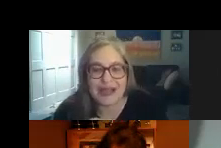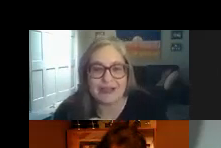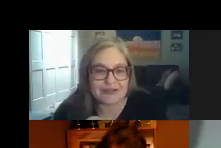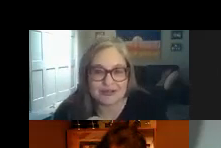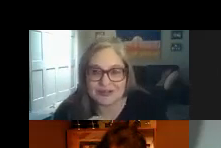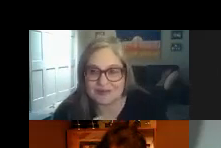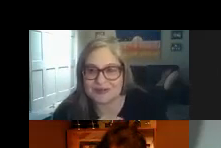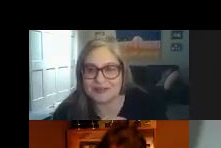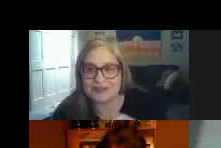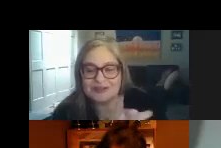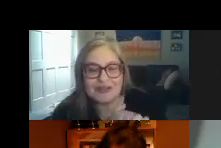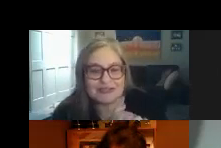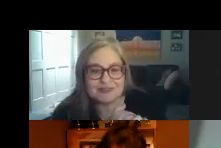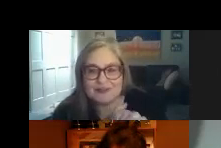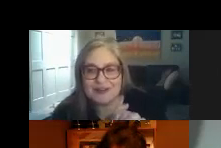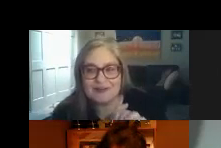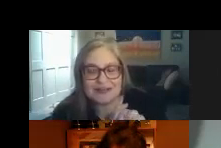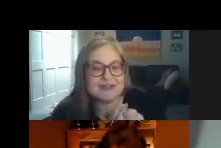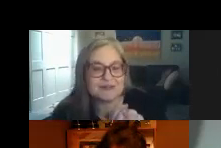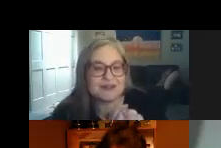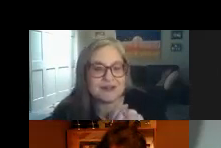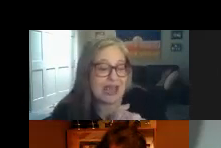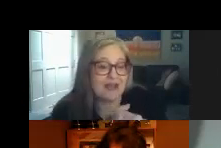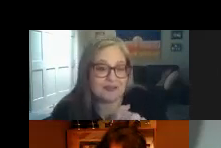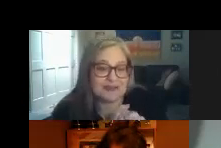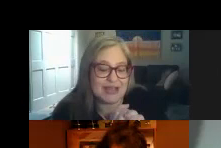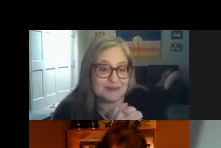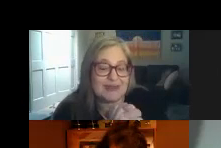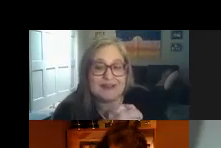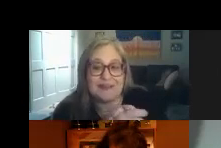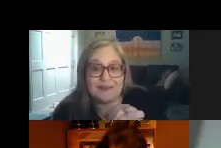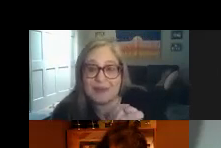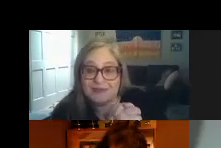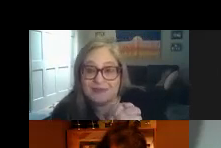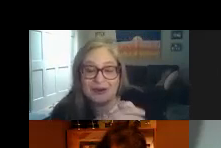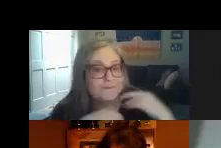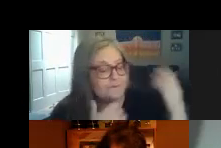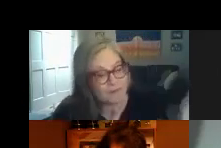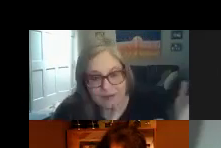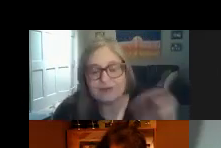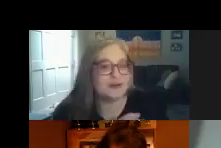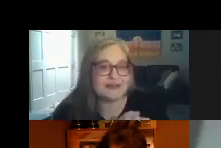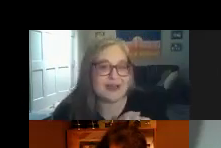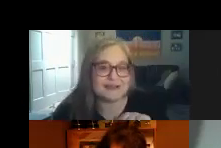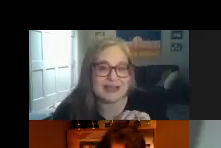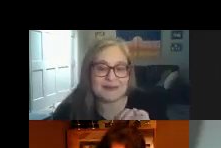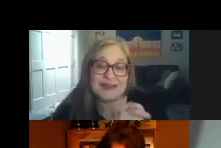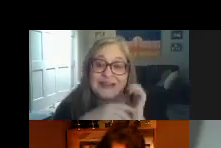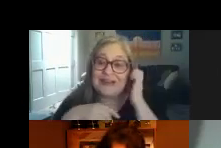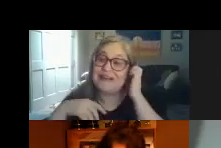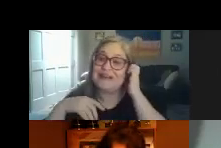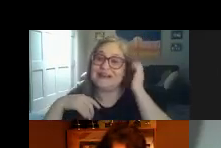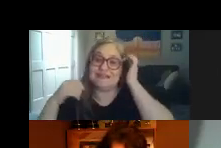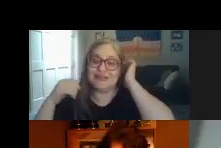kind of the way health insurance works they'll give you a list of places where you could get a second opinion that they'll pay for you go get that second